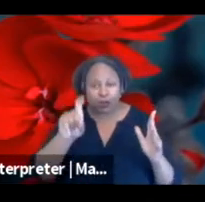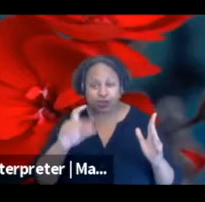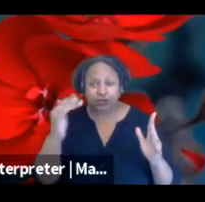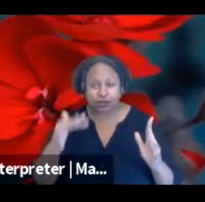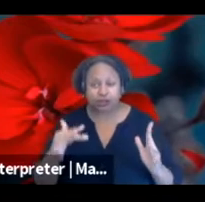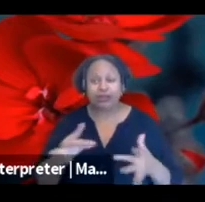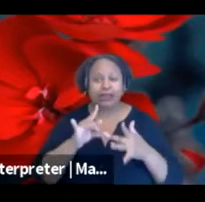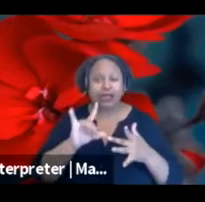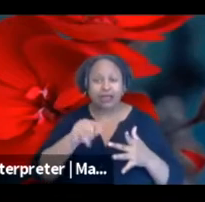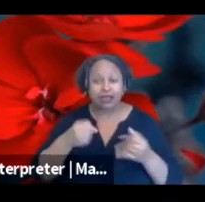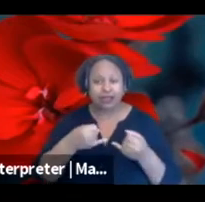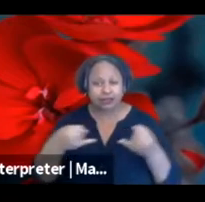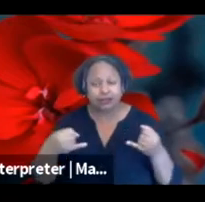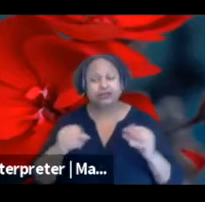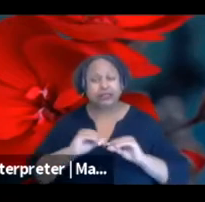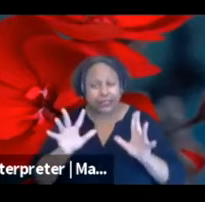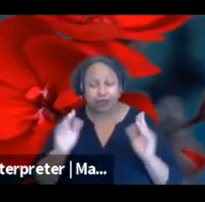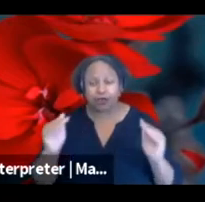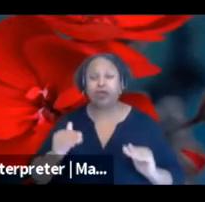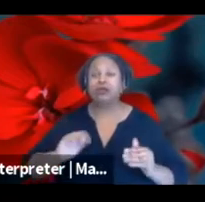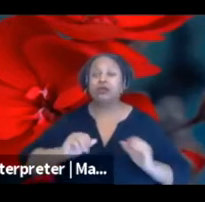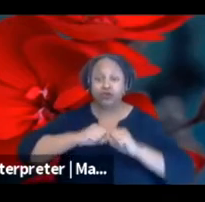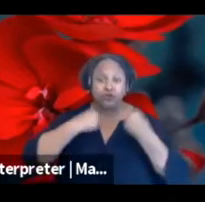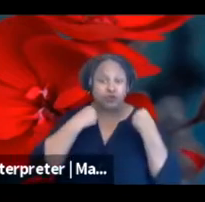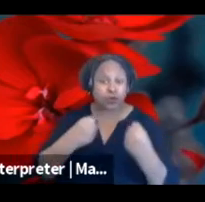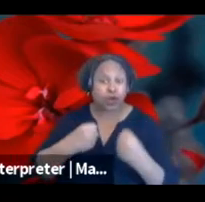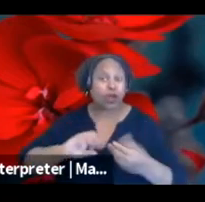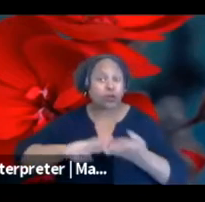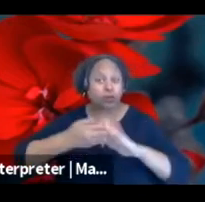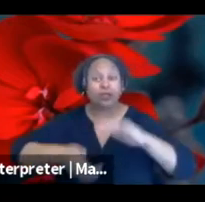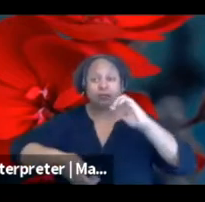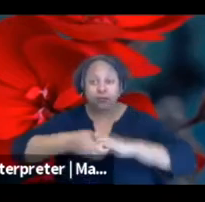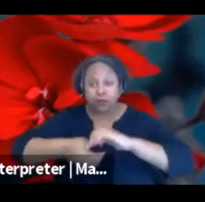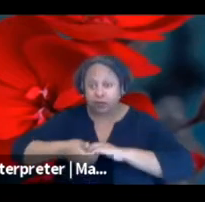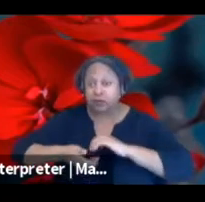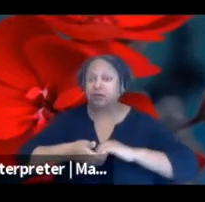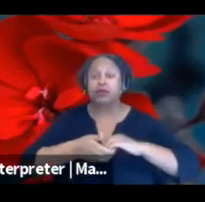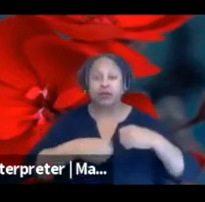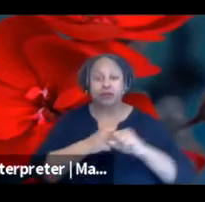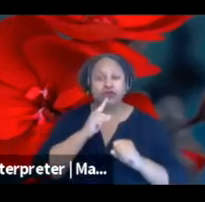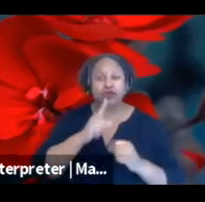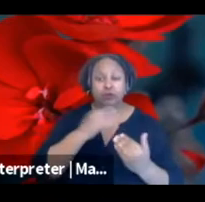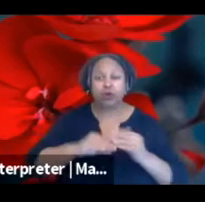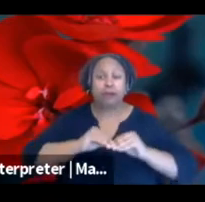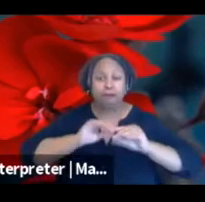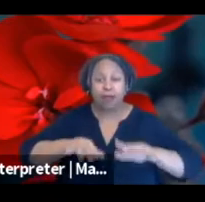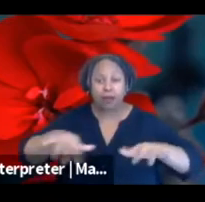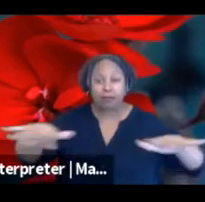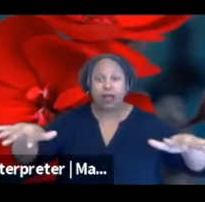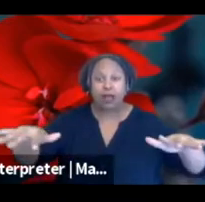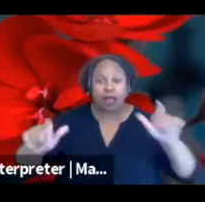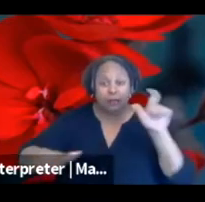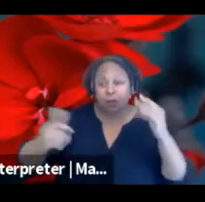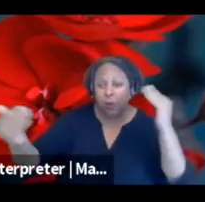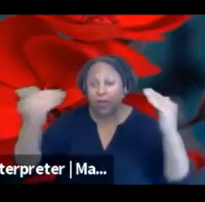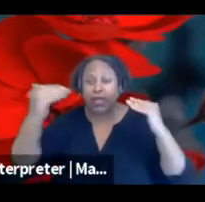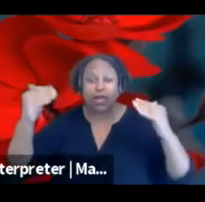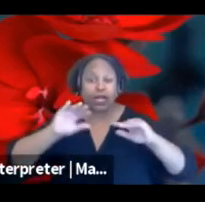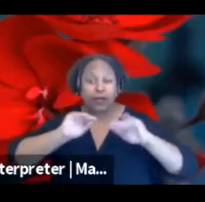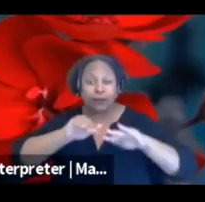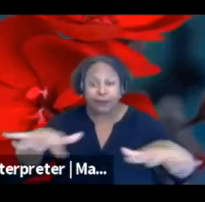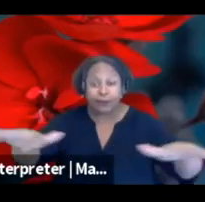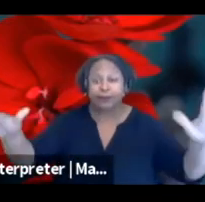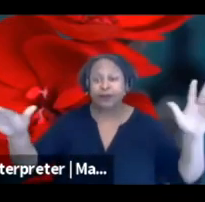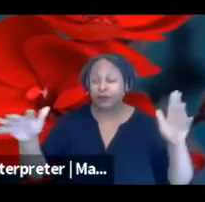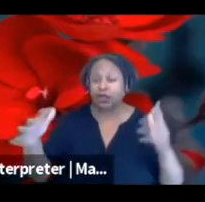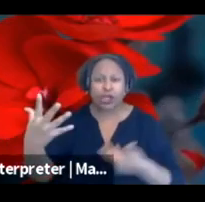building strong community partnerships to make sure that this program reaches as many people as possible, including people